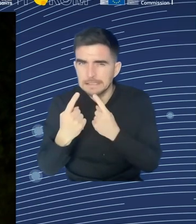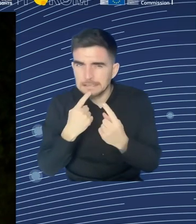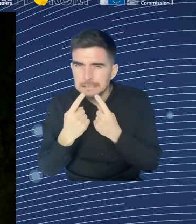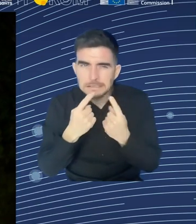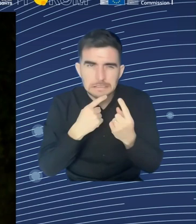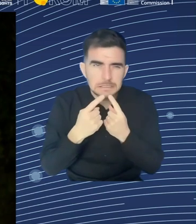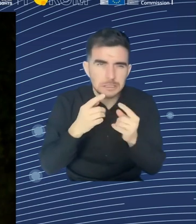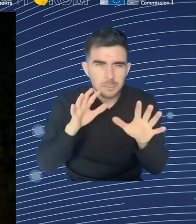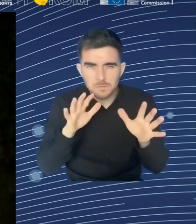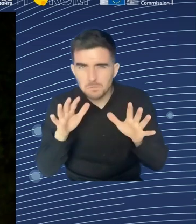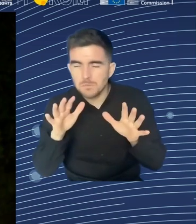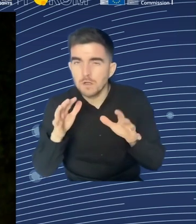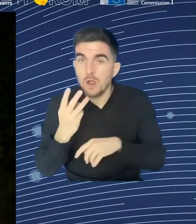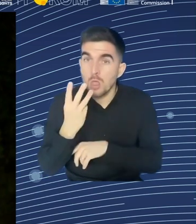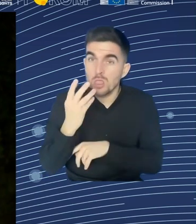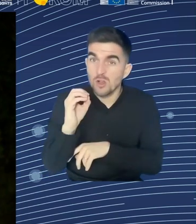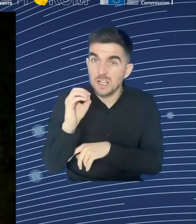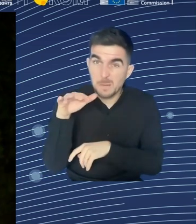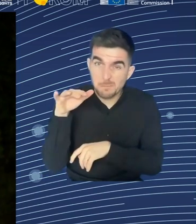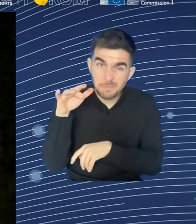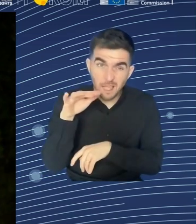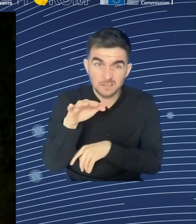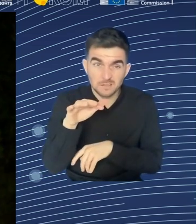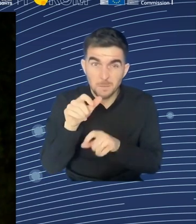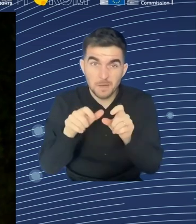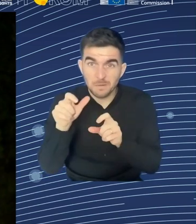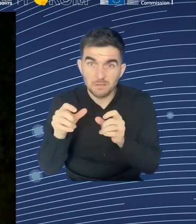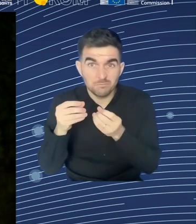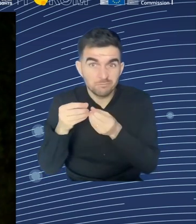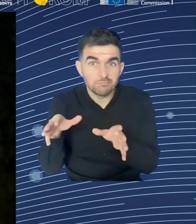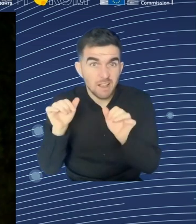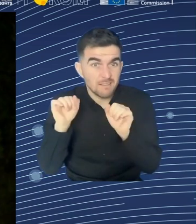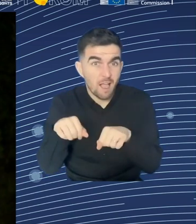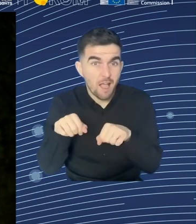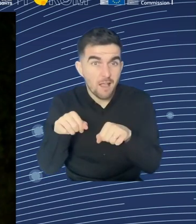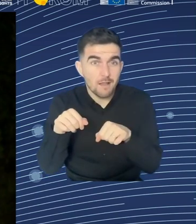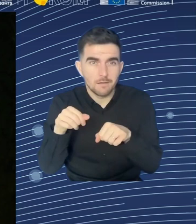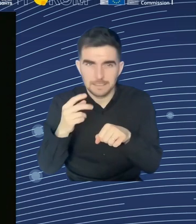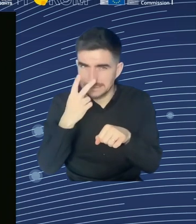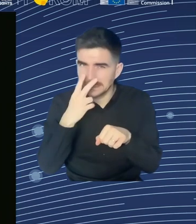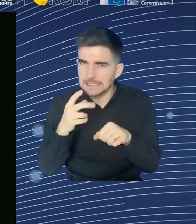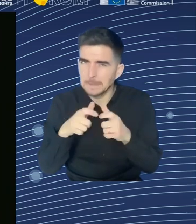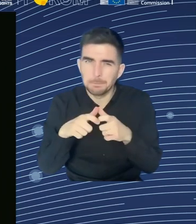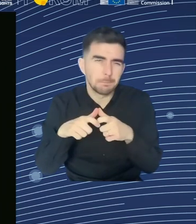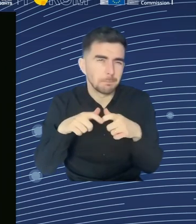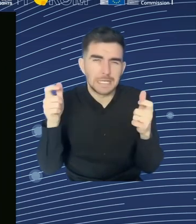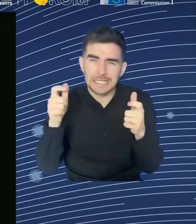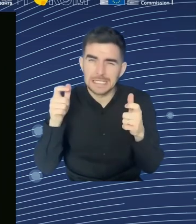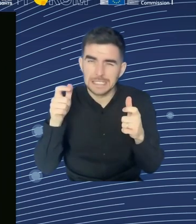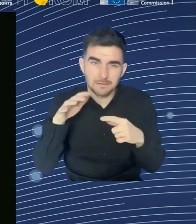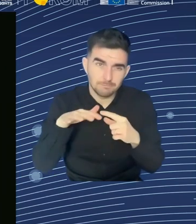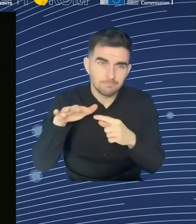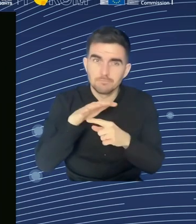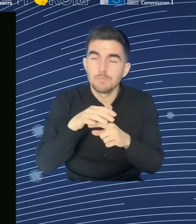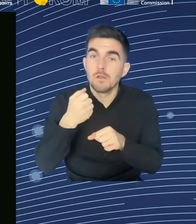trigger as well. And working conditions need to be understood what is at play. But on skills, I think it's a structural